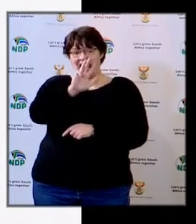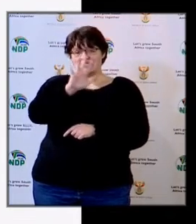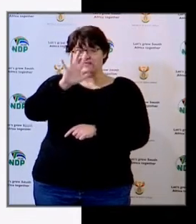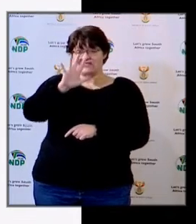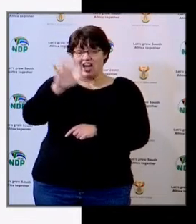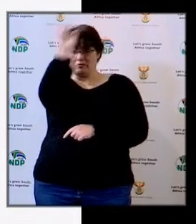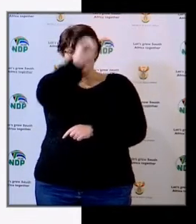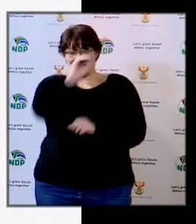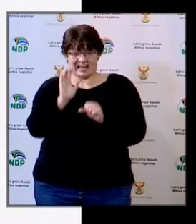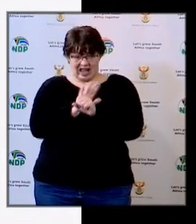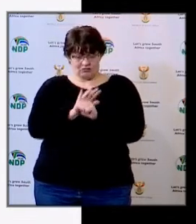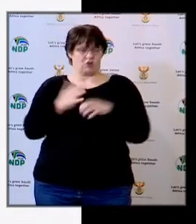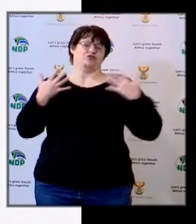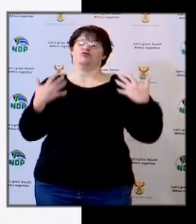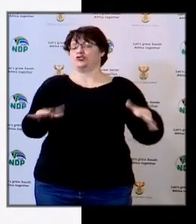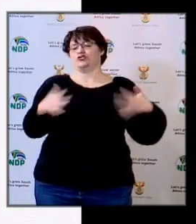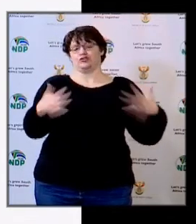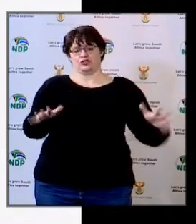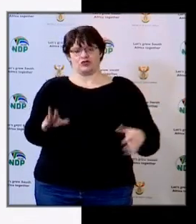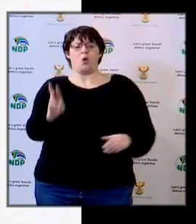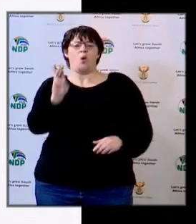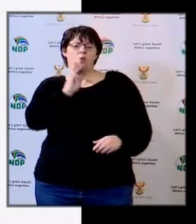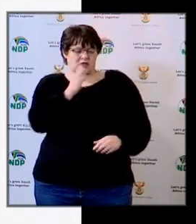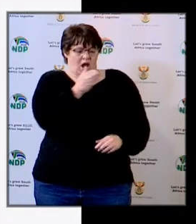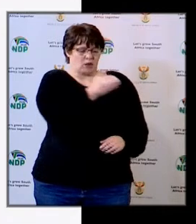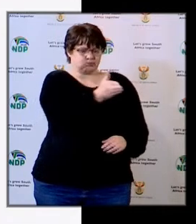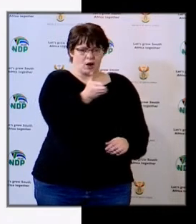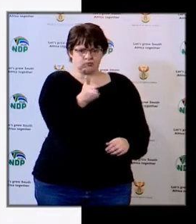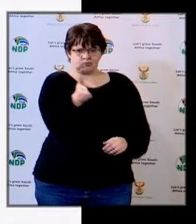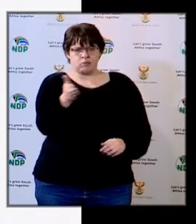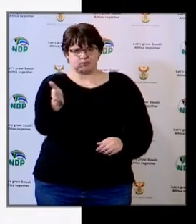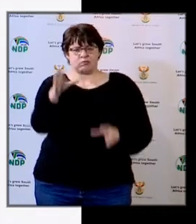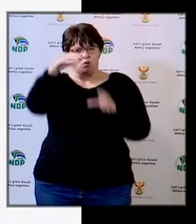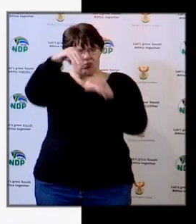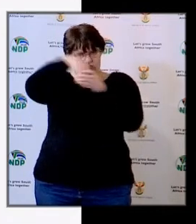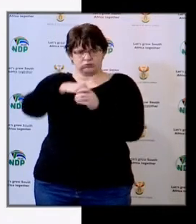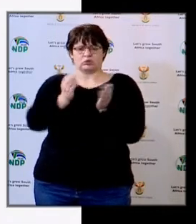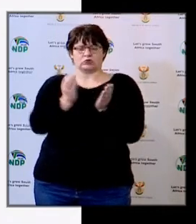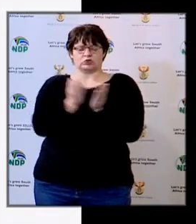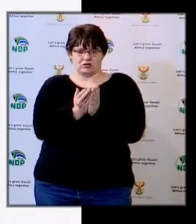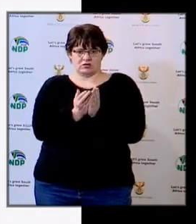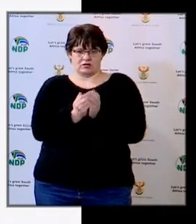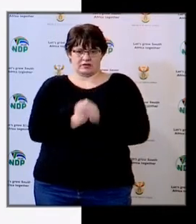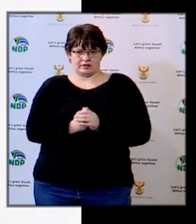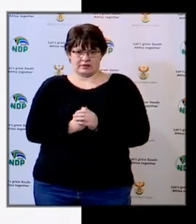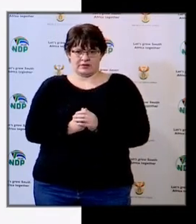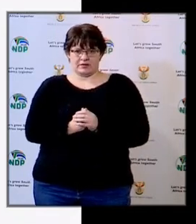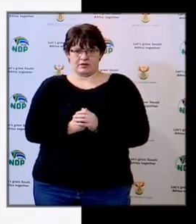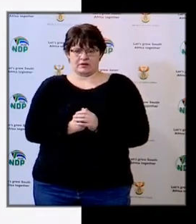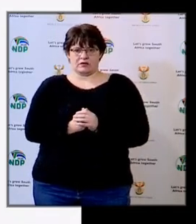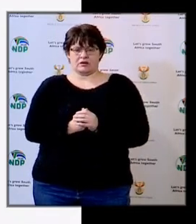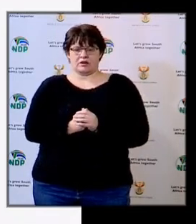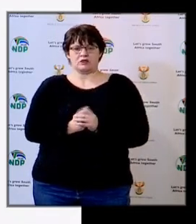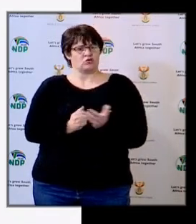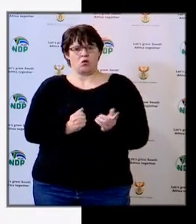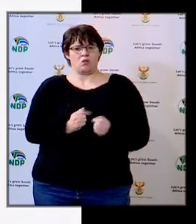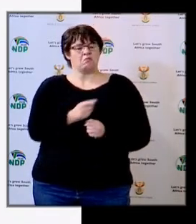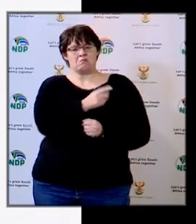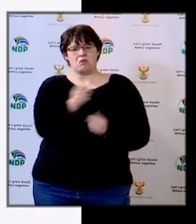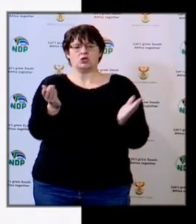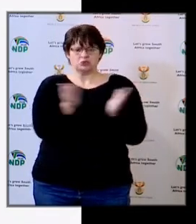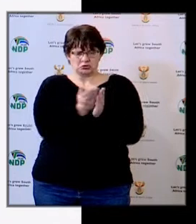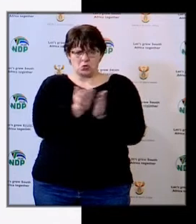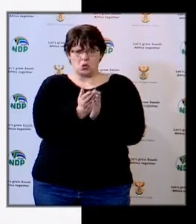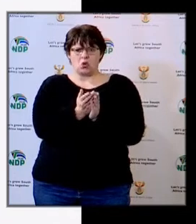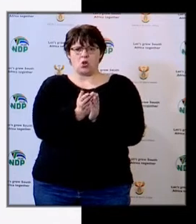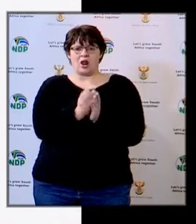% coverage of water in our schools, and, in fact, most of the schools have no less